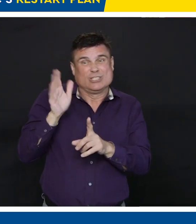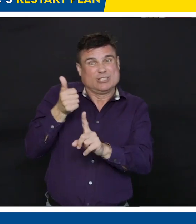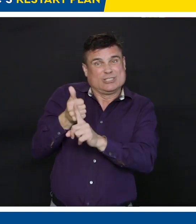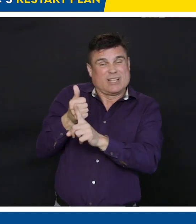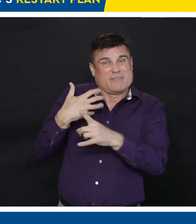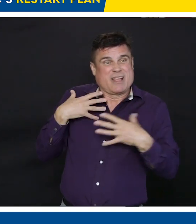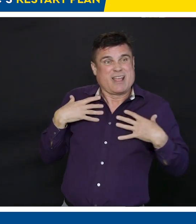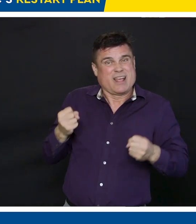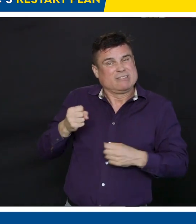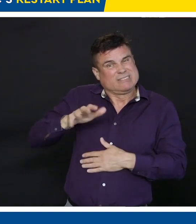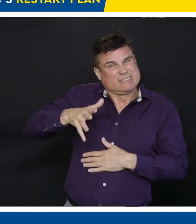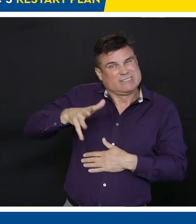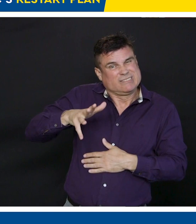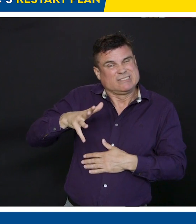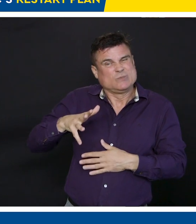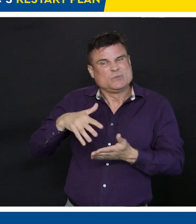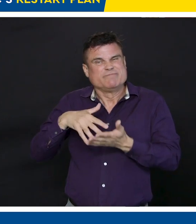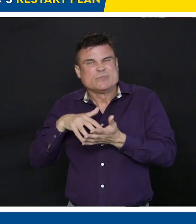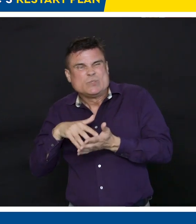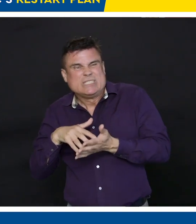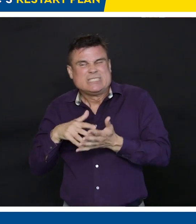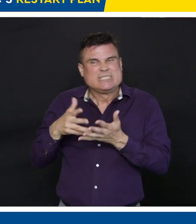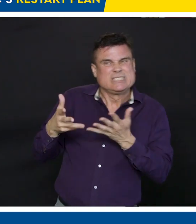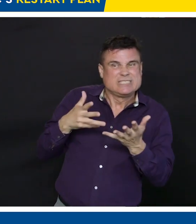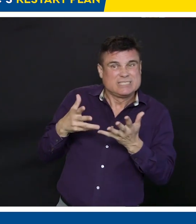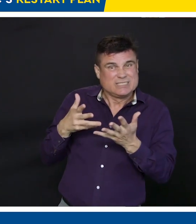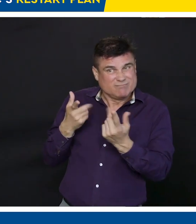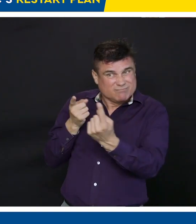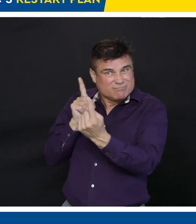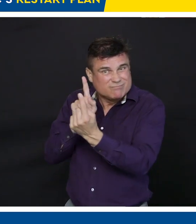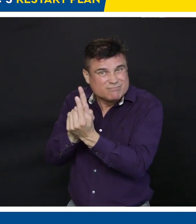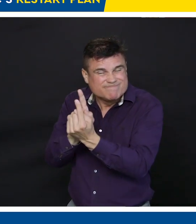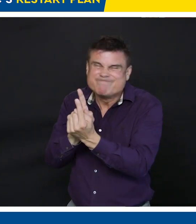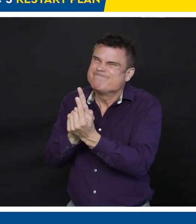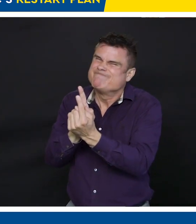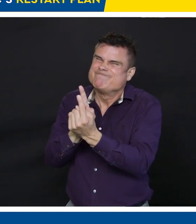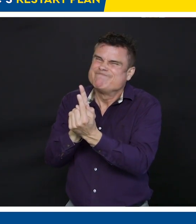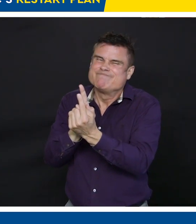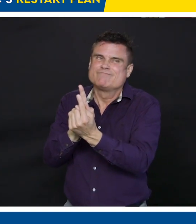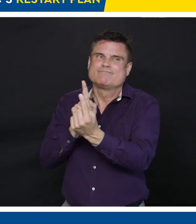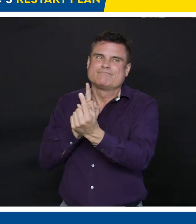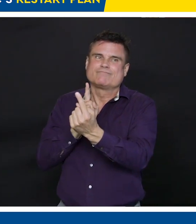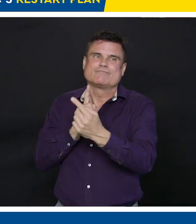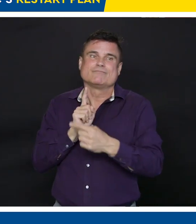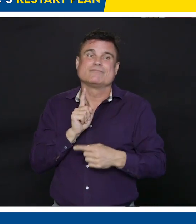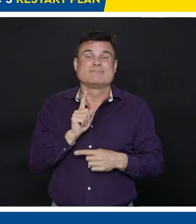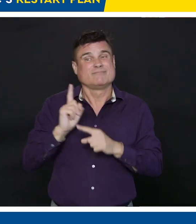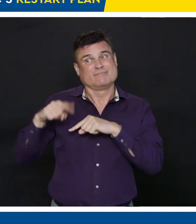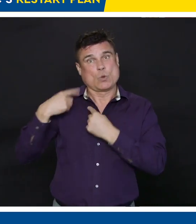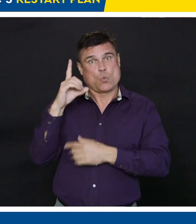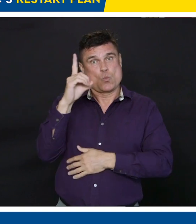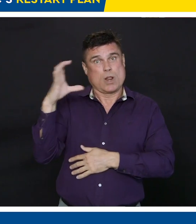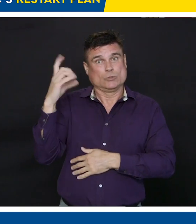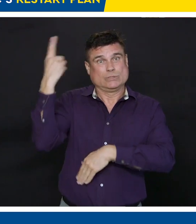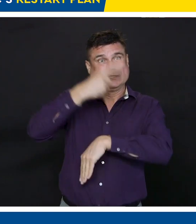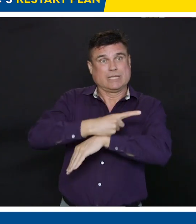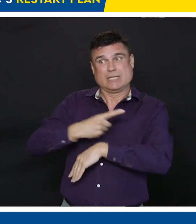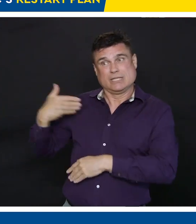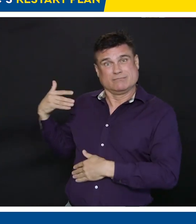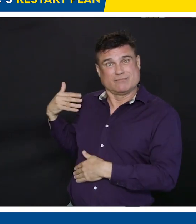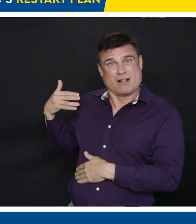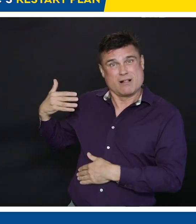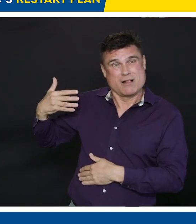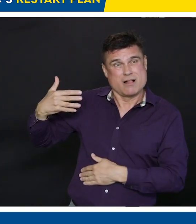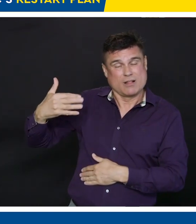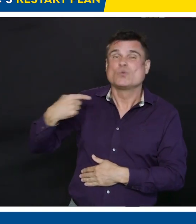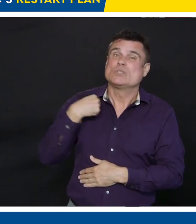as Dr. Henry and Minister Dix have been saying for over 100 days now, we have a set of rules that if we follow, we'll all come out of